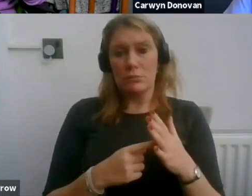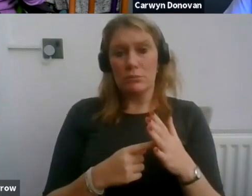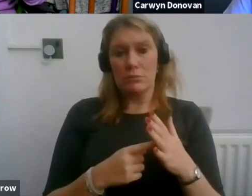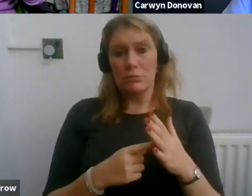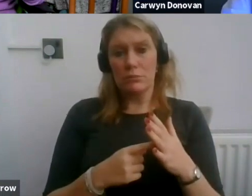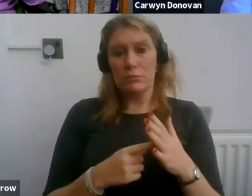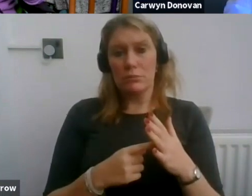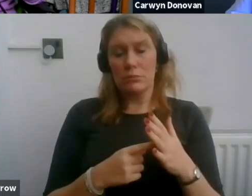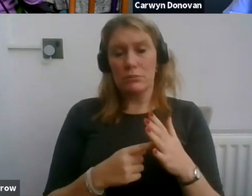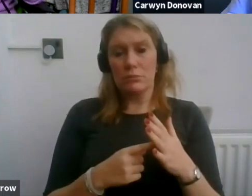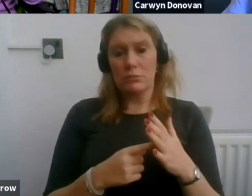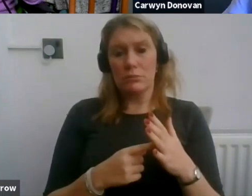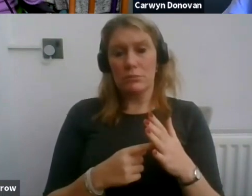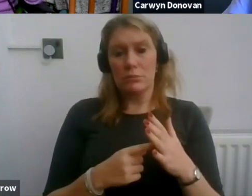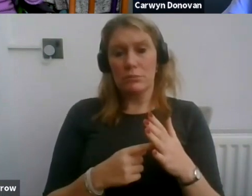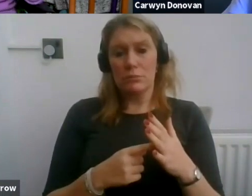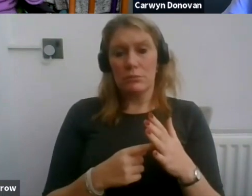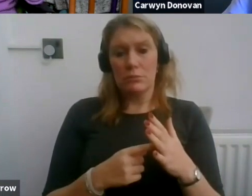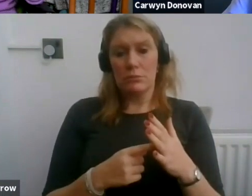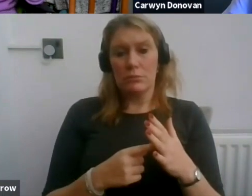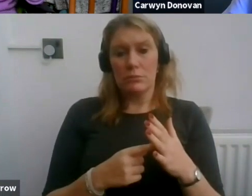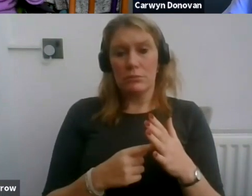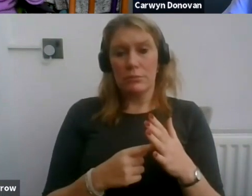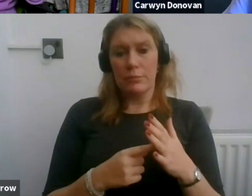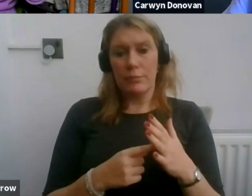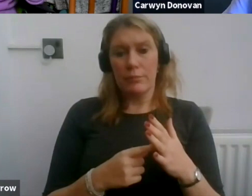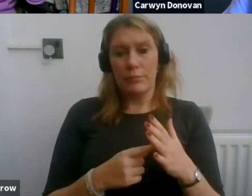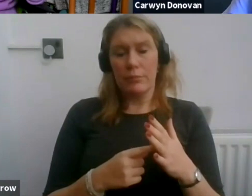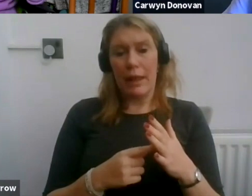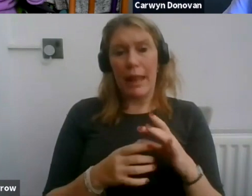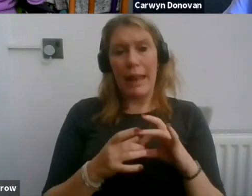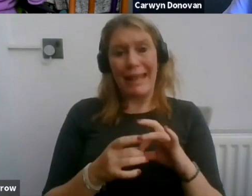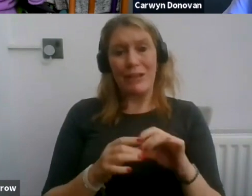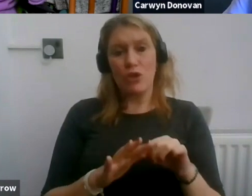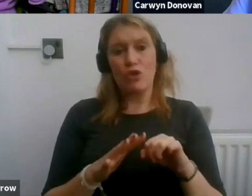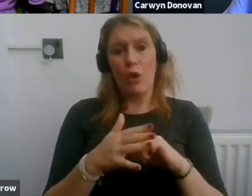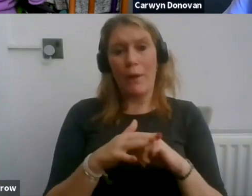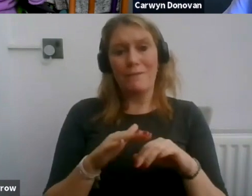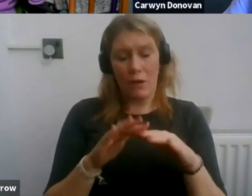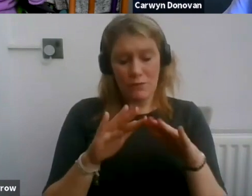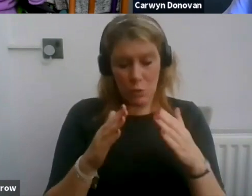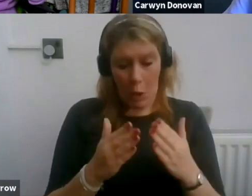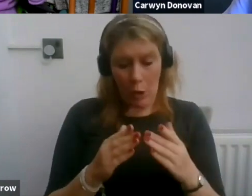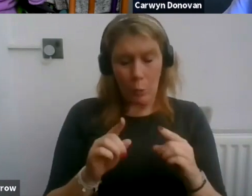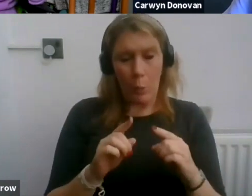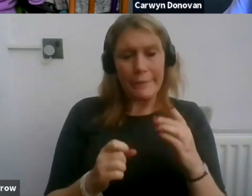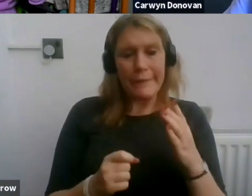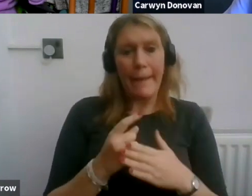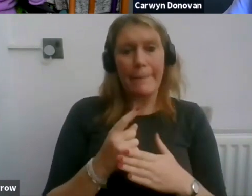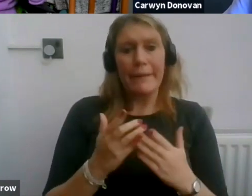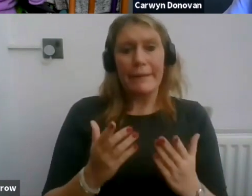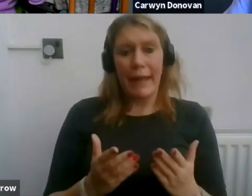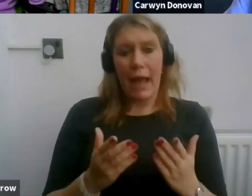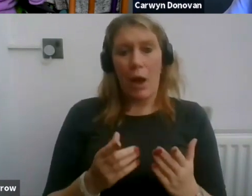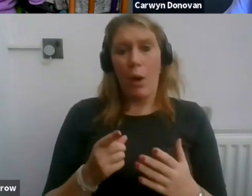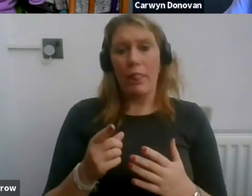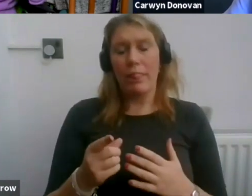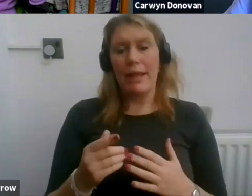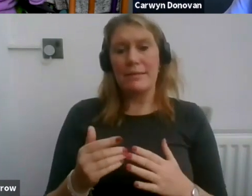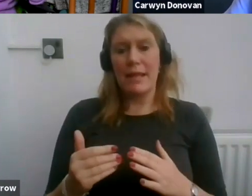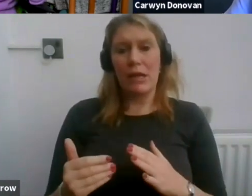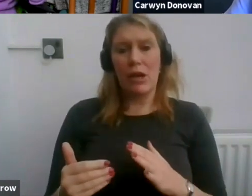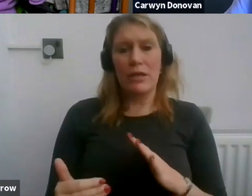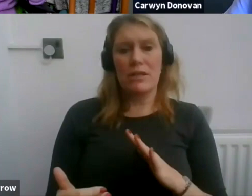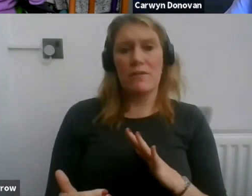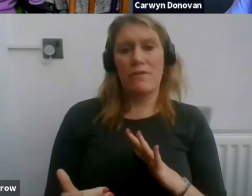is the word rather, in the COVID world. And that is the intrusive nature